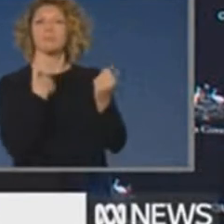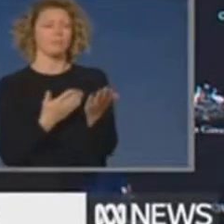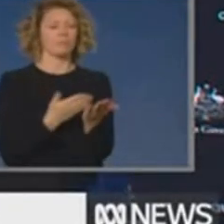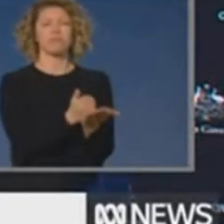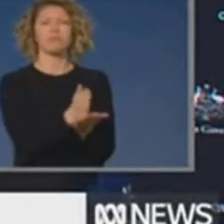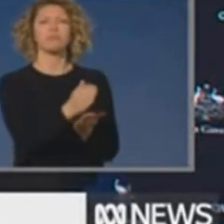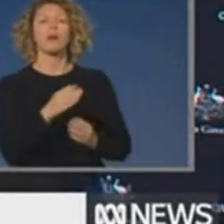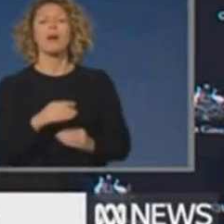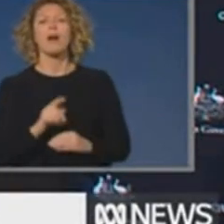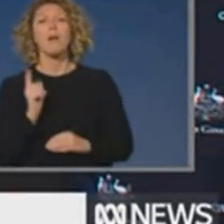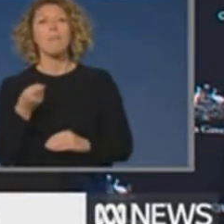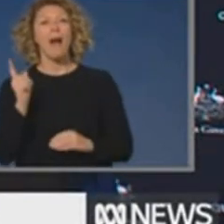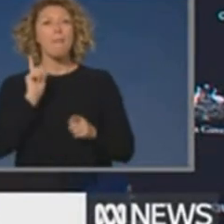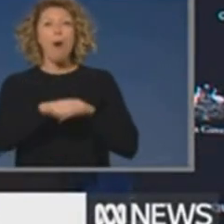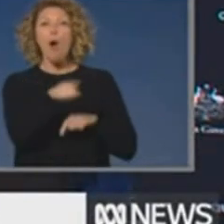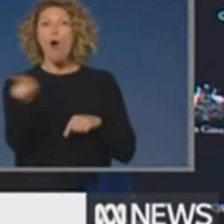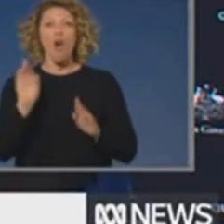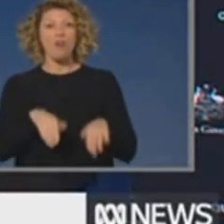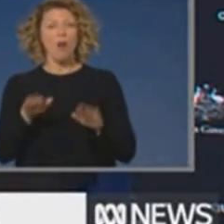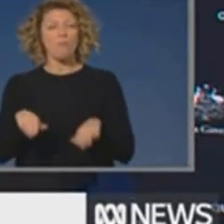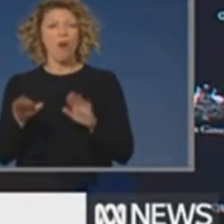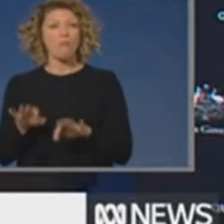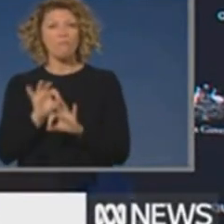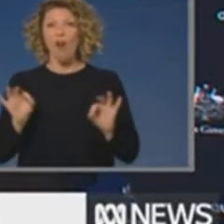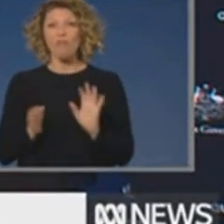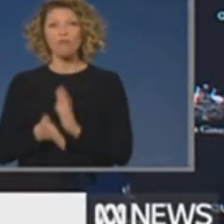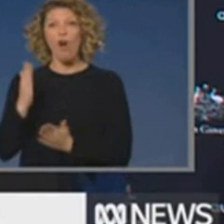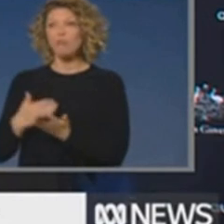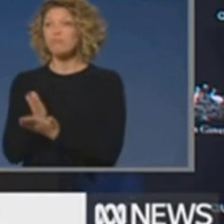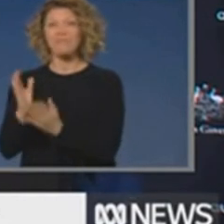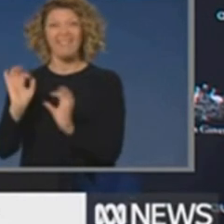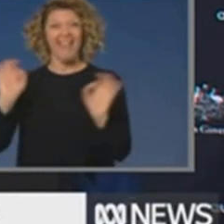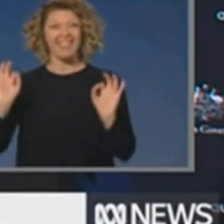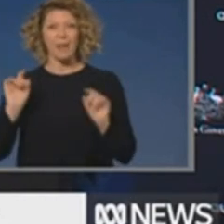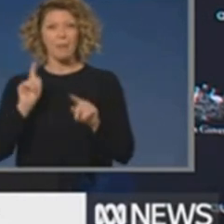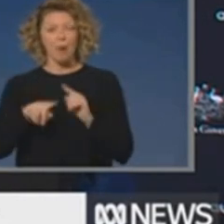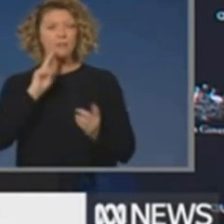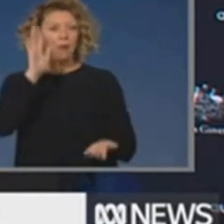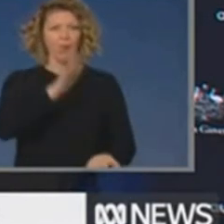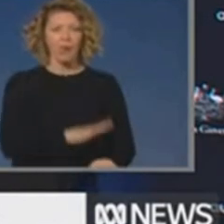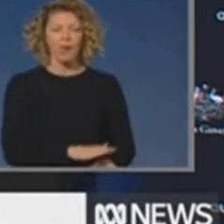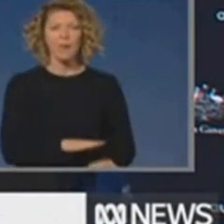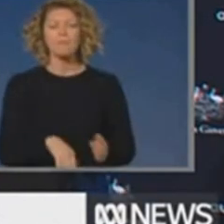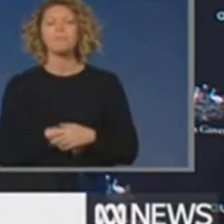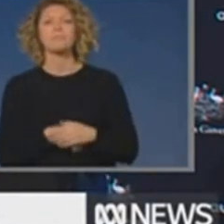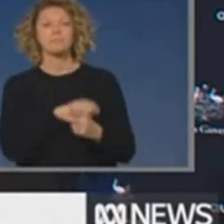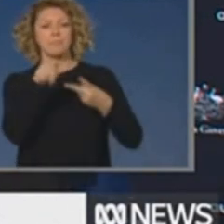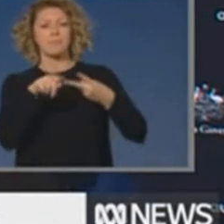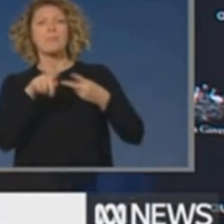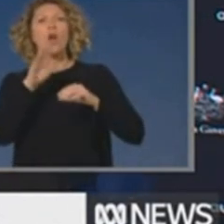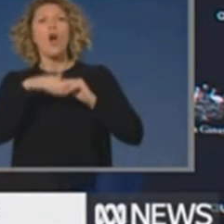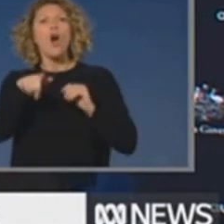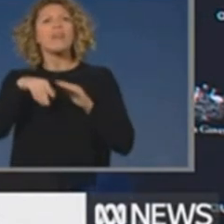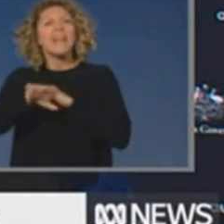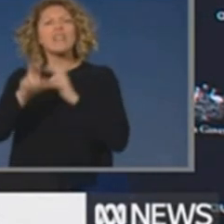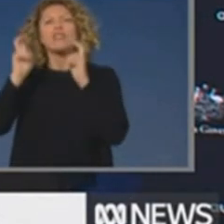have dropped dramatically. Google has got data on time at transit stations. Again, that's